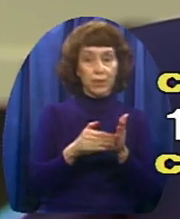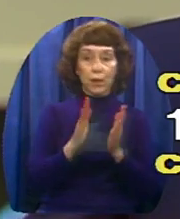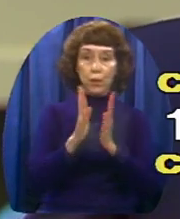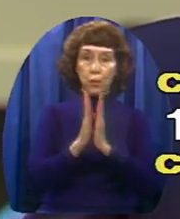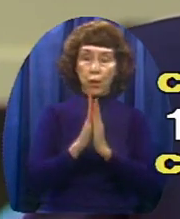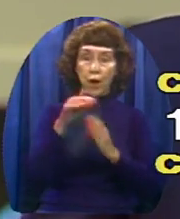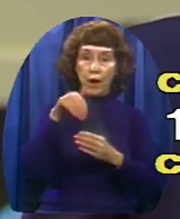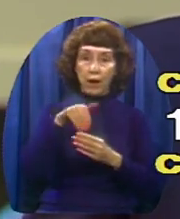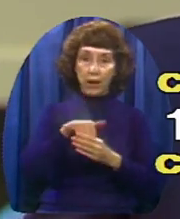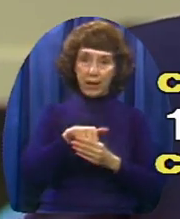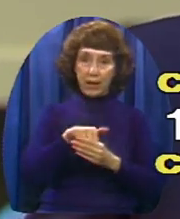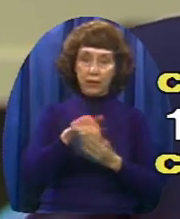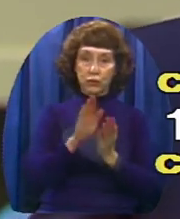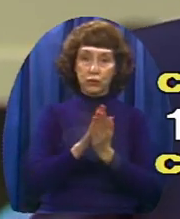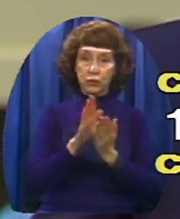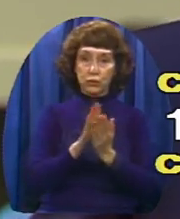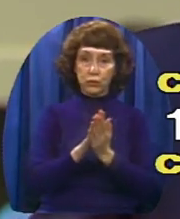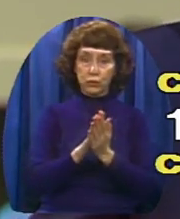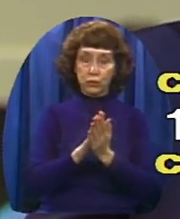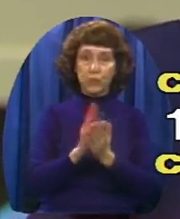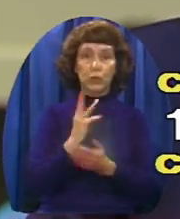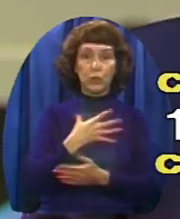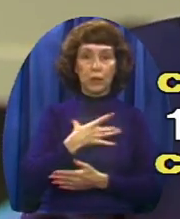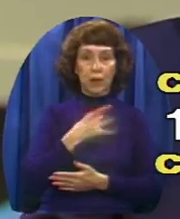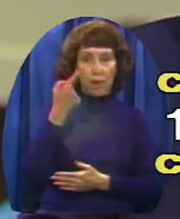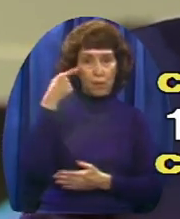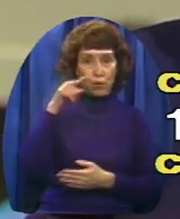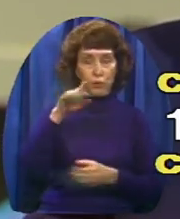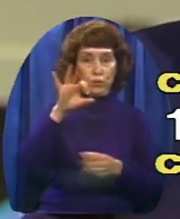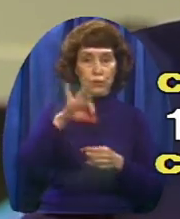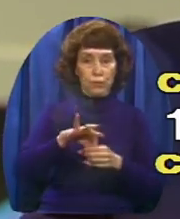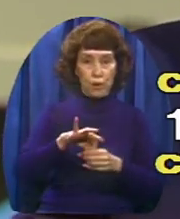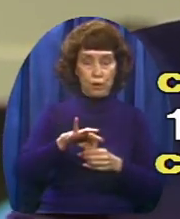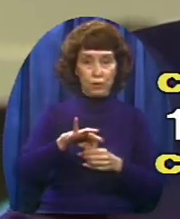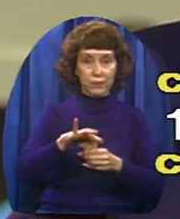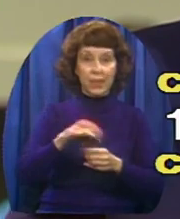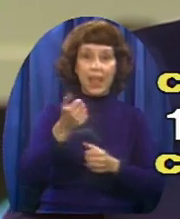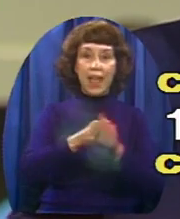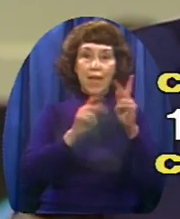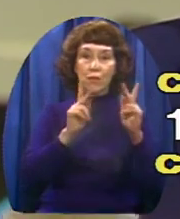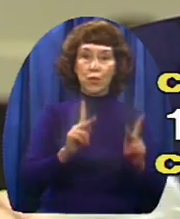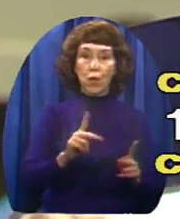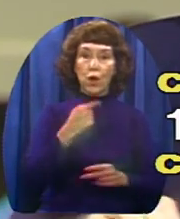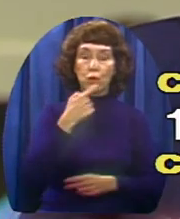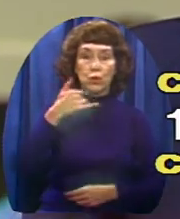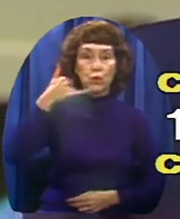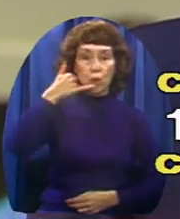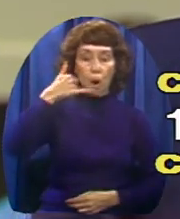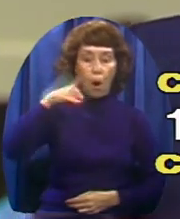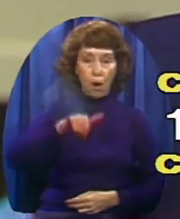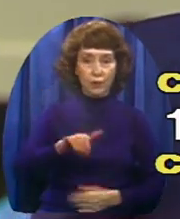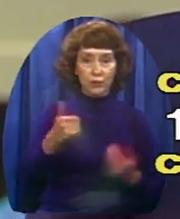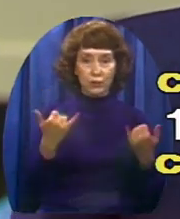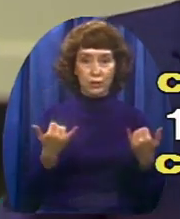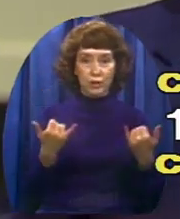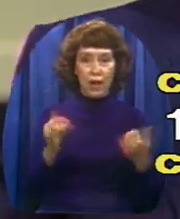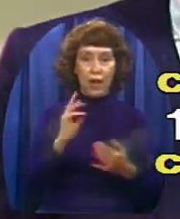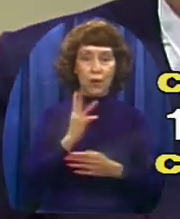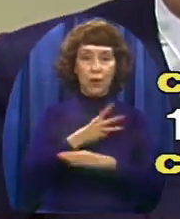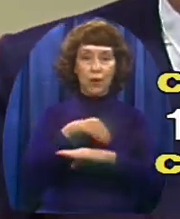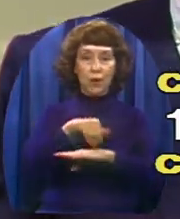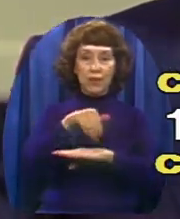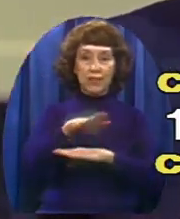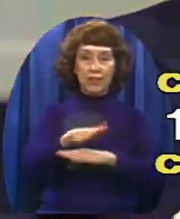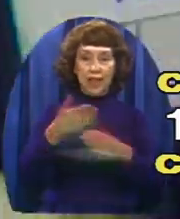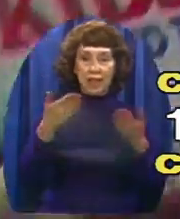religious liberty restored to them, we'd like for you to say so. And everyone who does, if you call today, we mail you